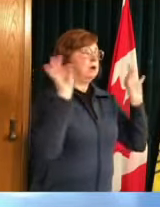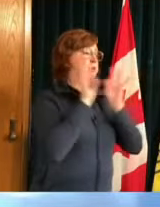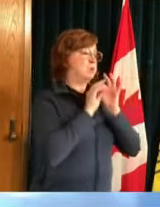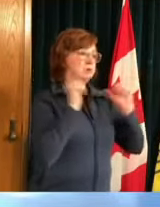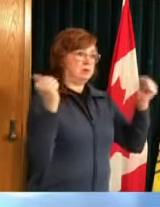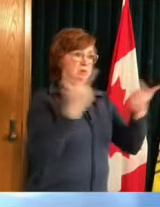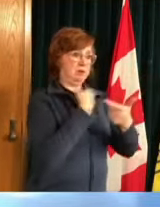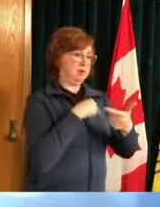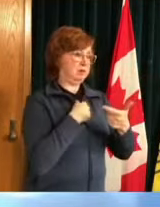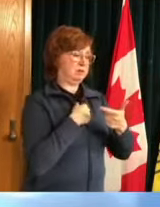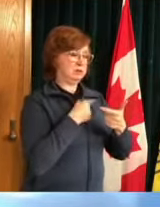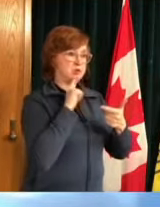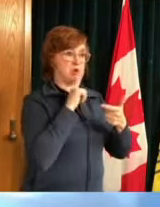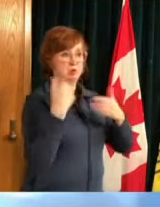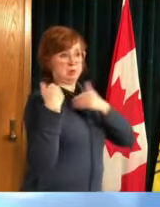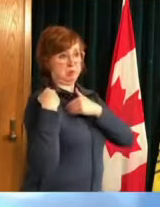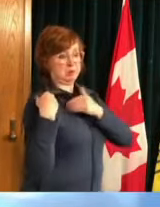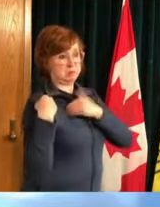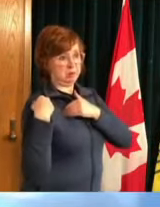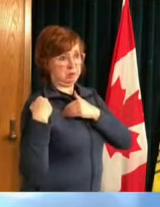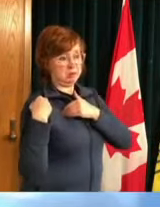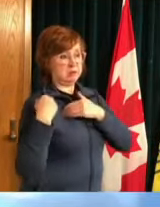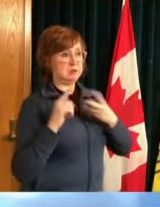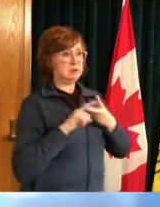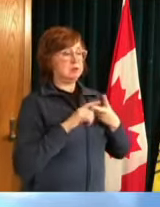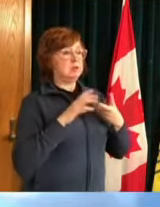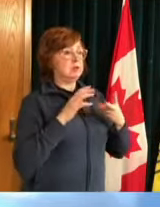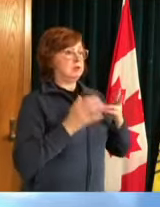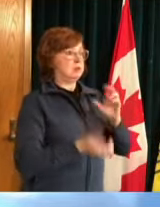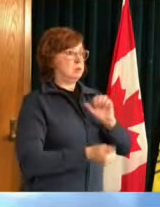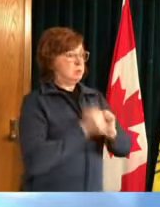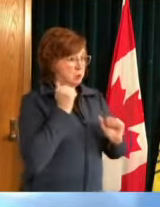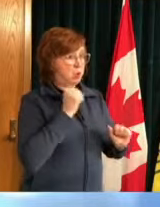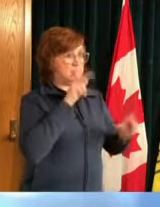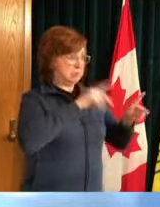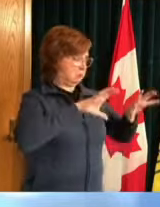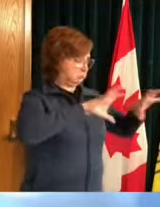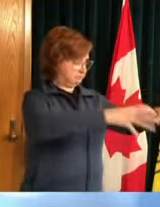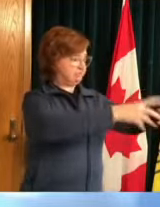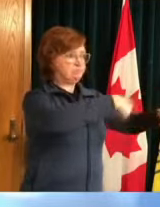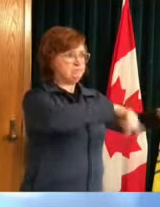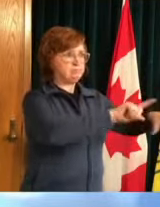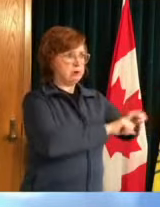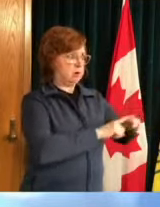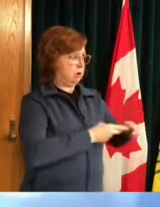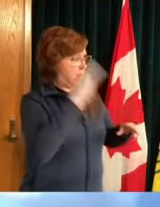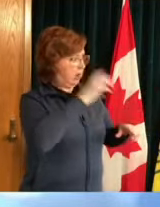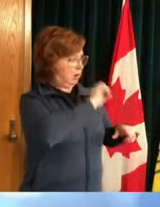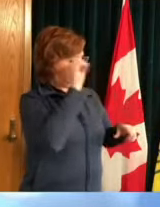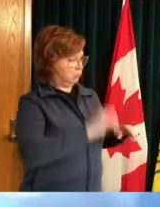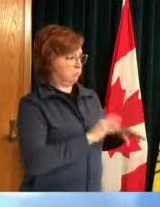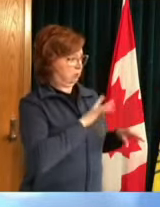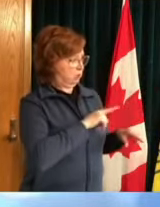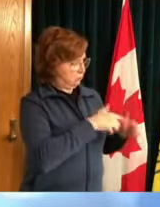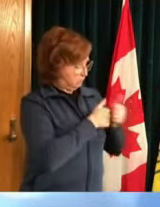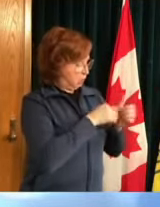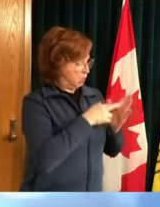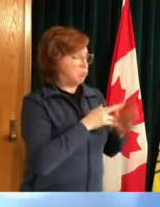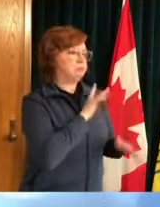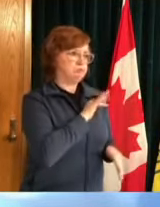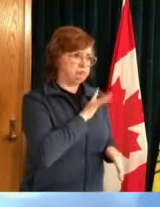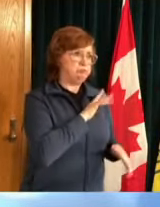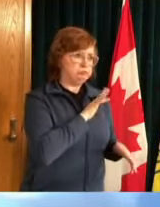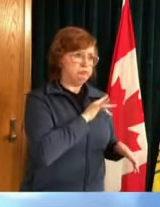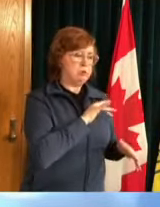majority of residents are actually taking those actions and although our numbers are very concerning you know we can see what's happening